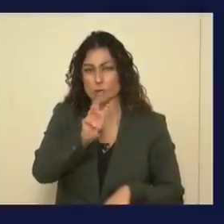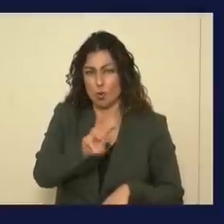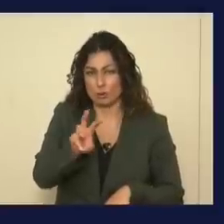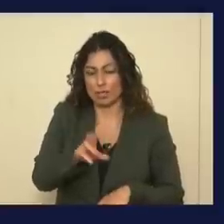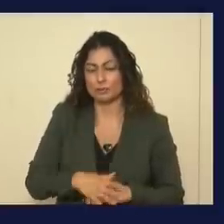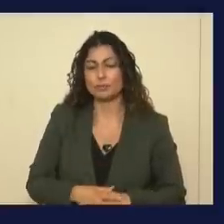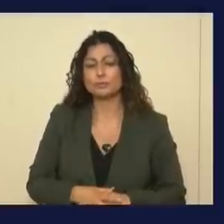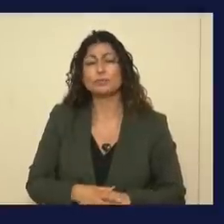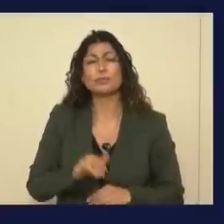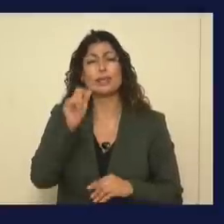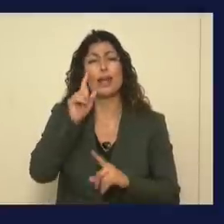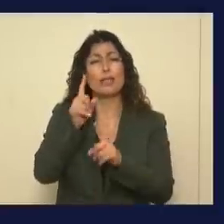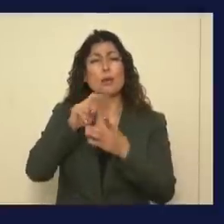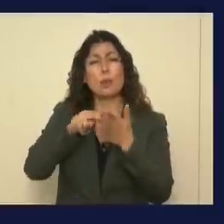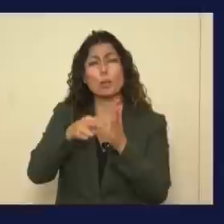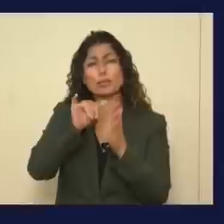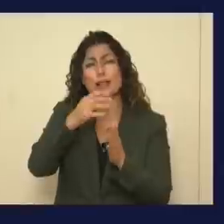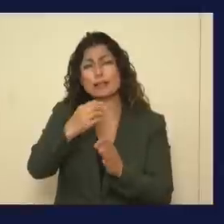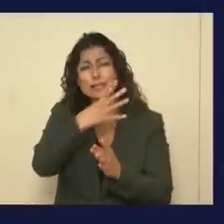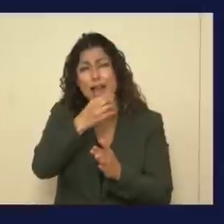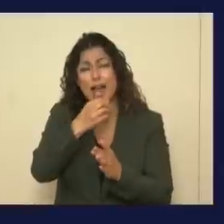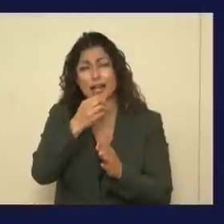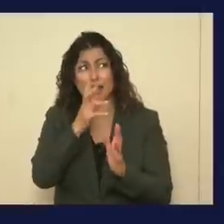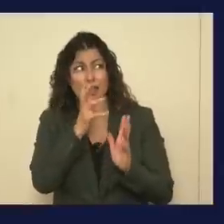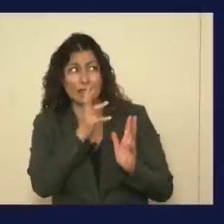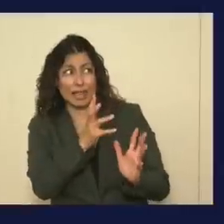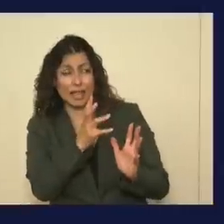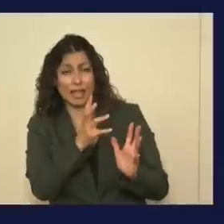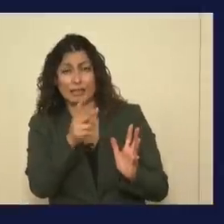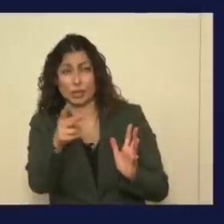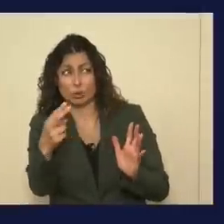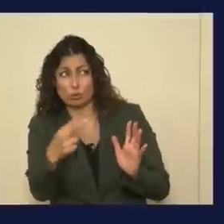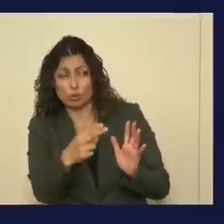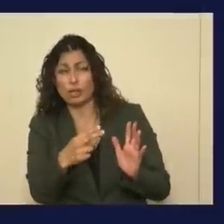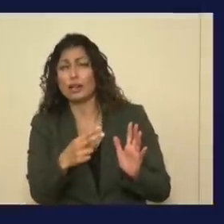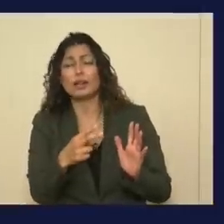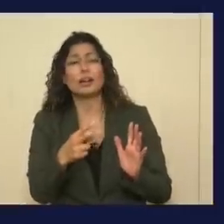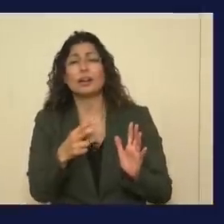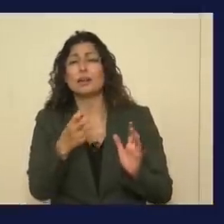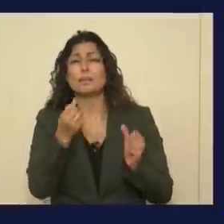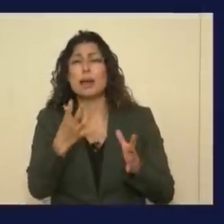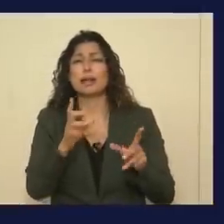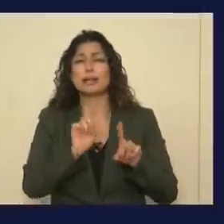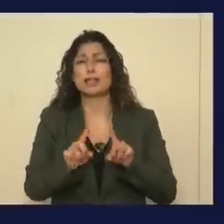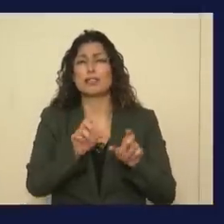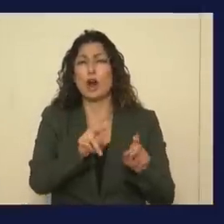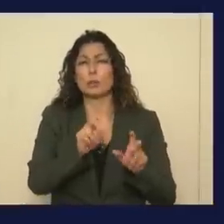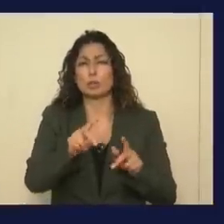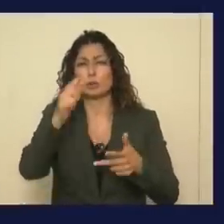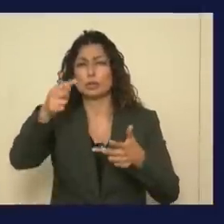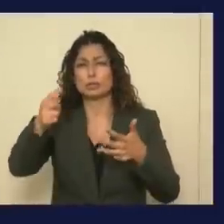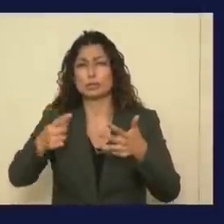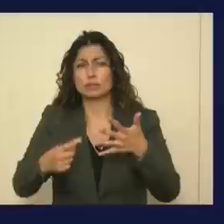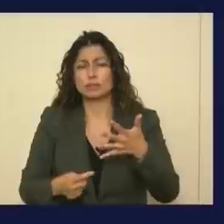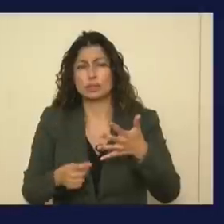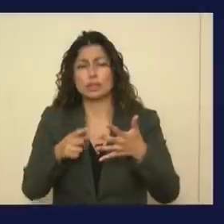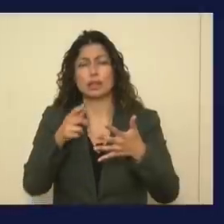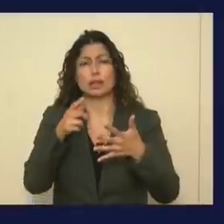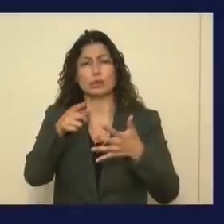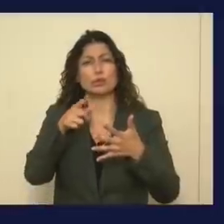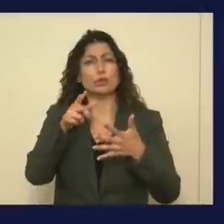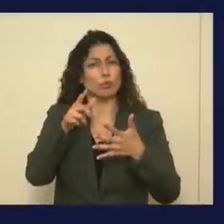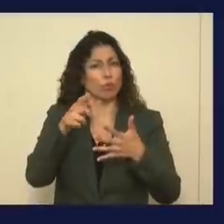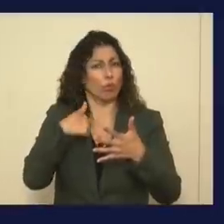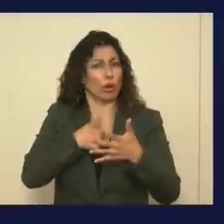have it up long enough so that people can see there's no wrong door. We have an obligation, and we stand ready